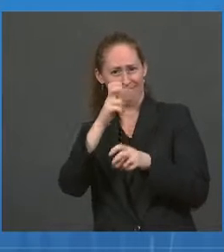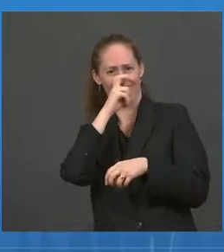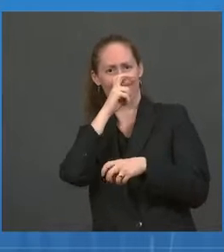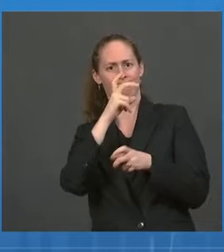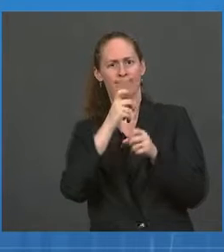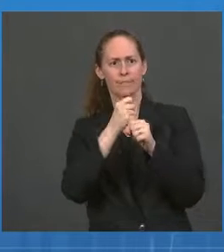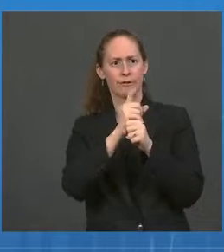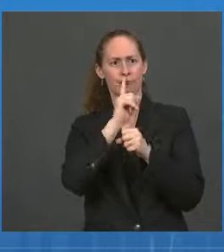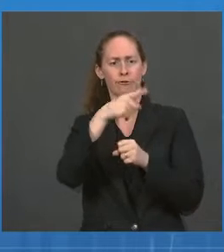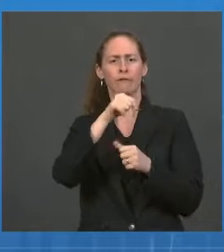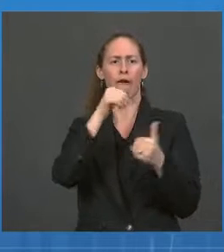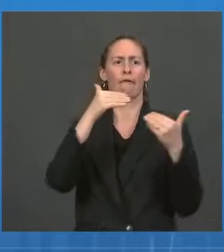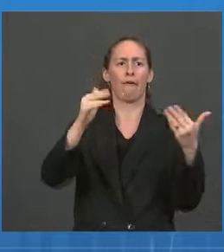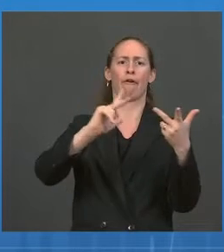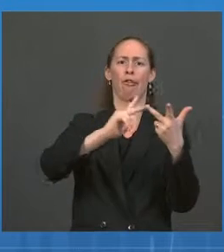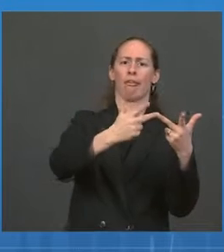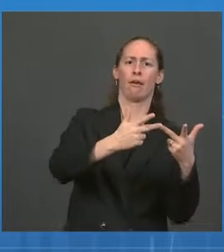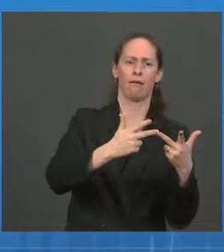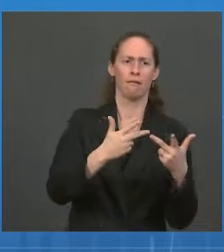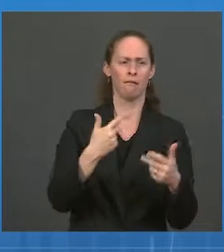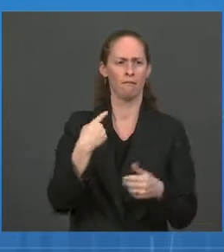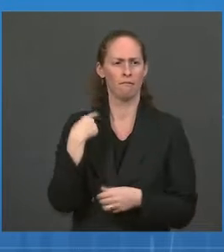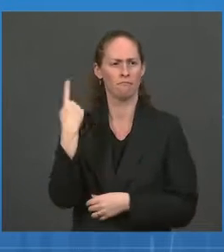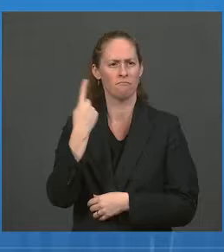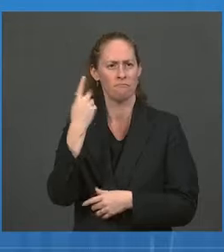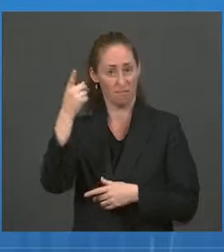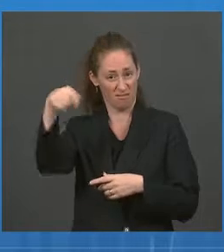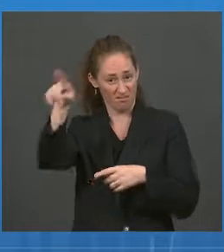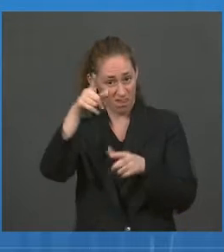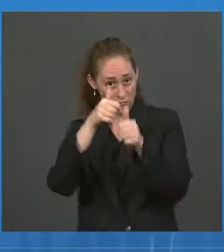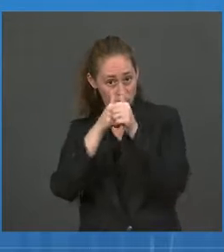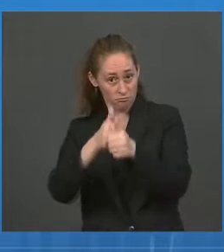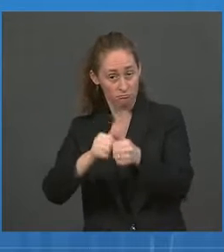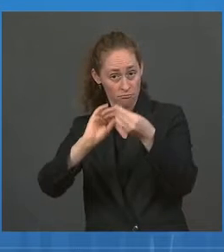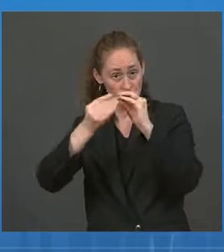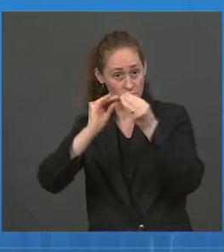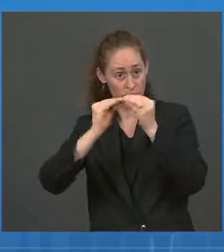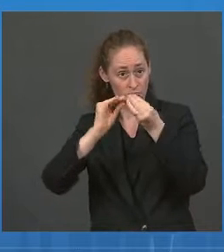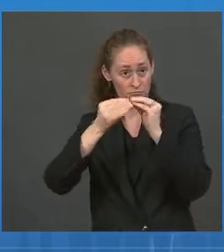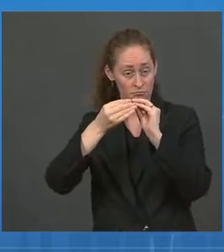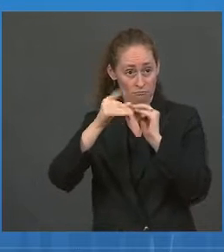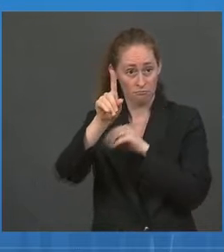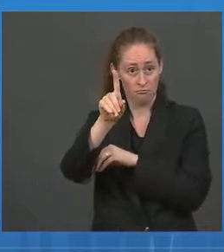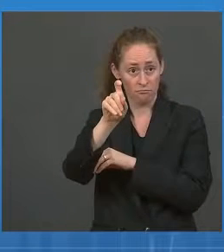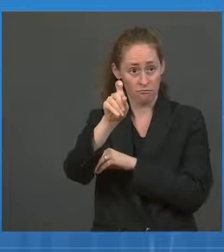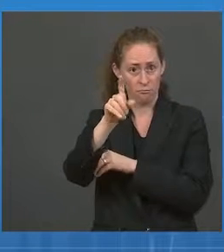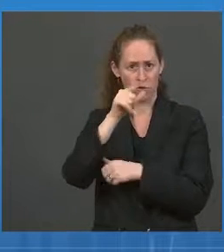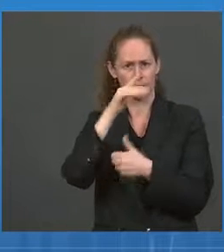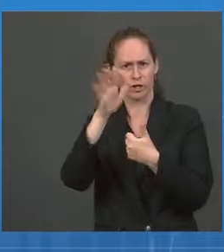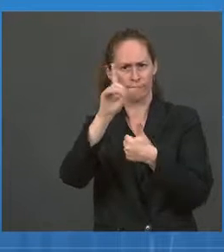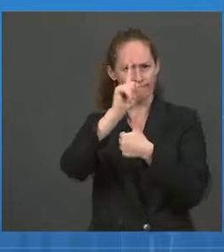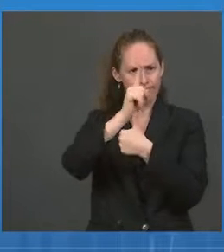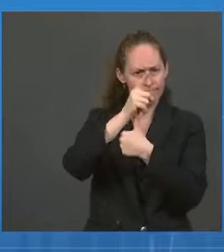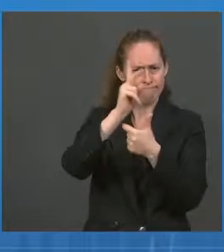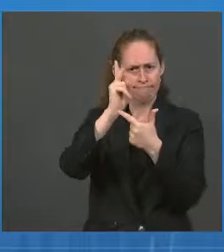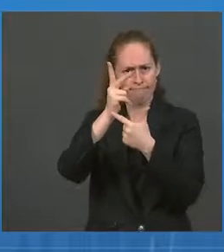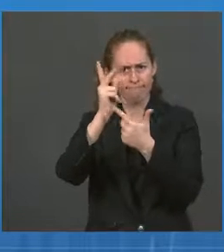numbers of booster shots so far and actually separating them out from the first shots? Dr. Walensky.